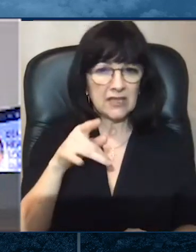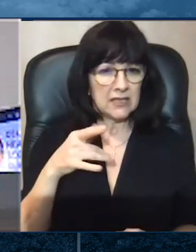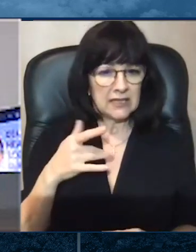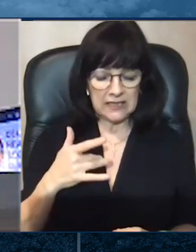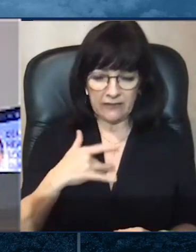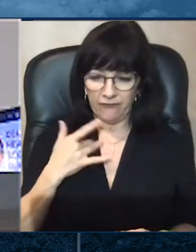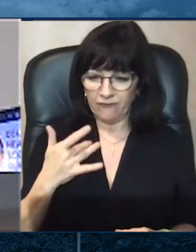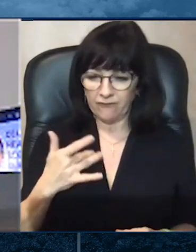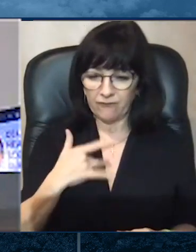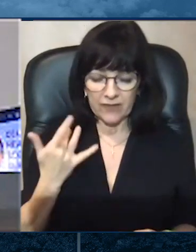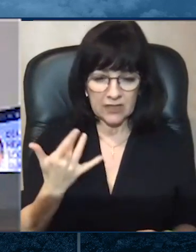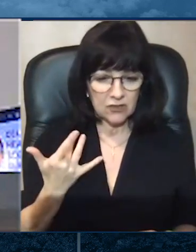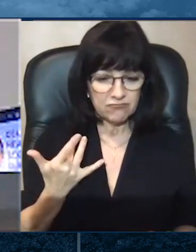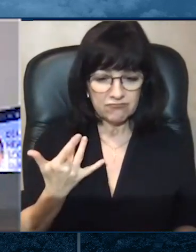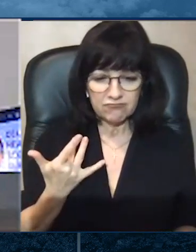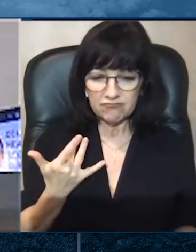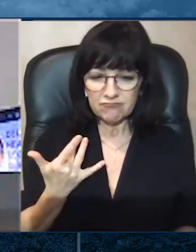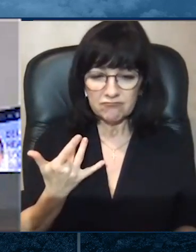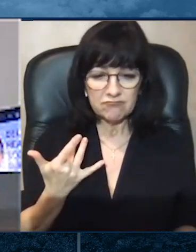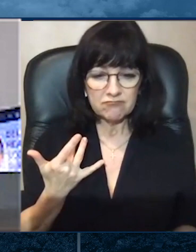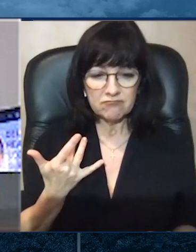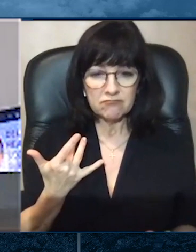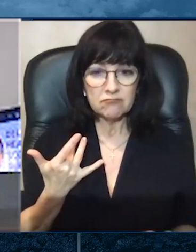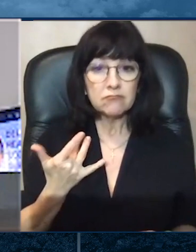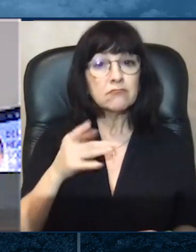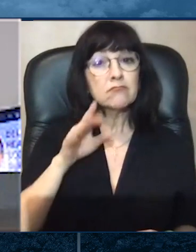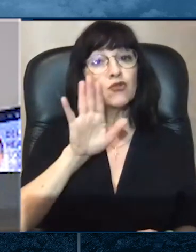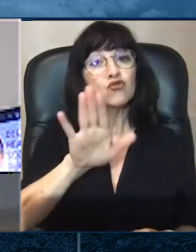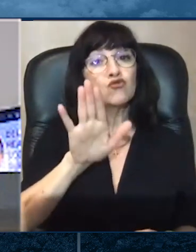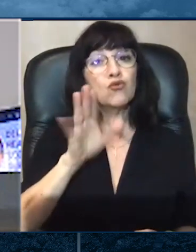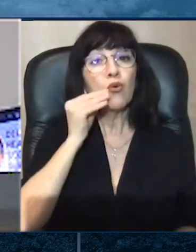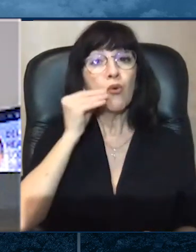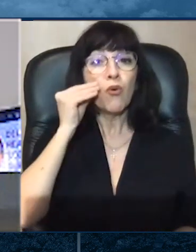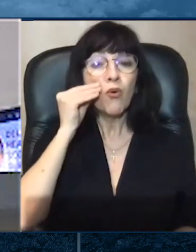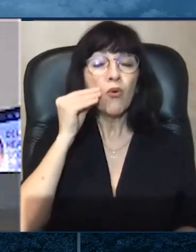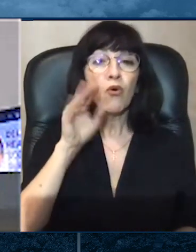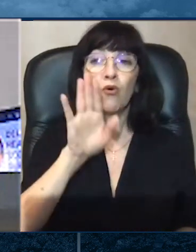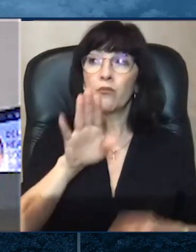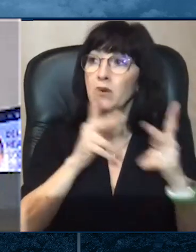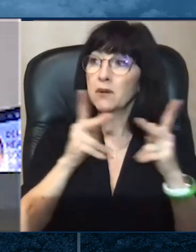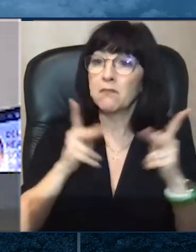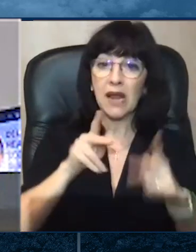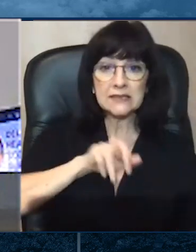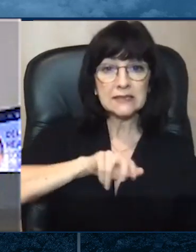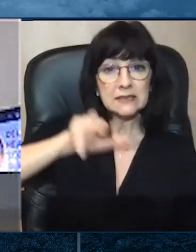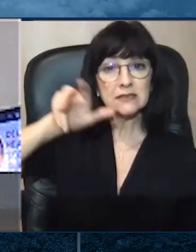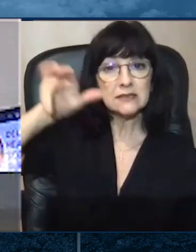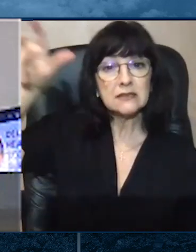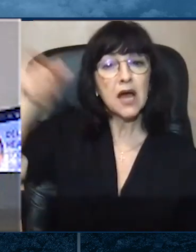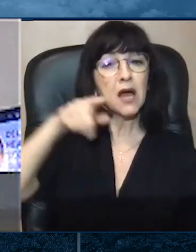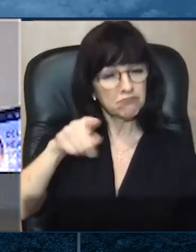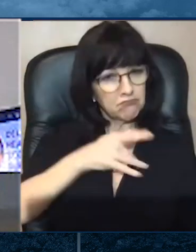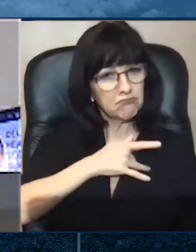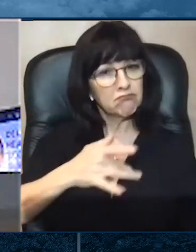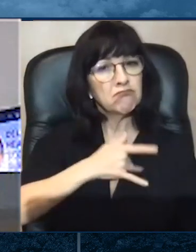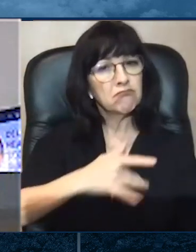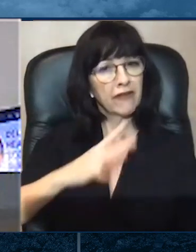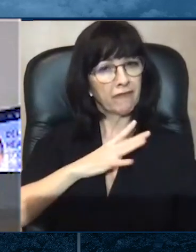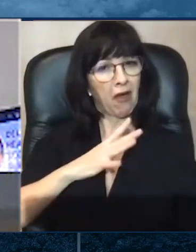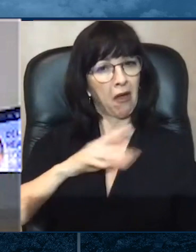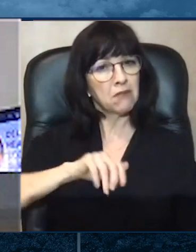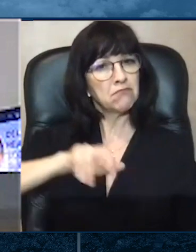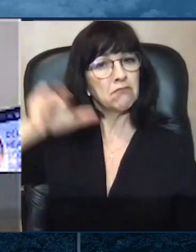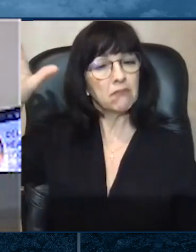segundos, incluyendo la parte de arriba de su mano y de abajo de su mano. Tiene